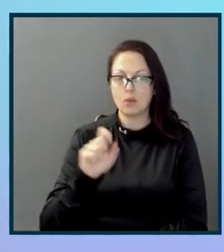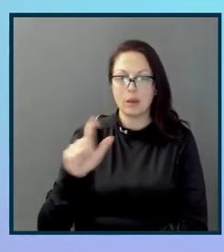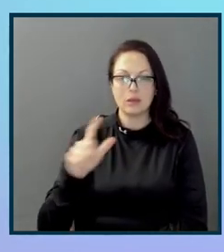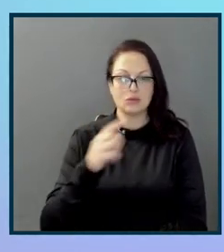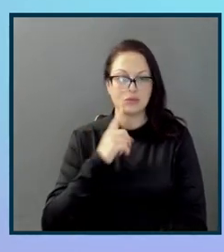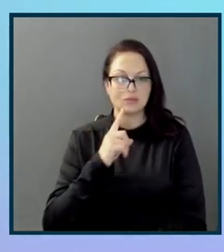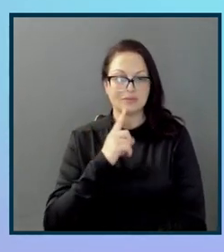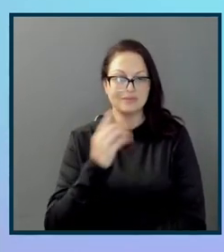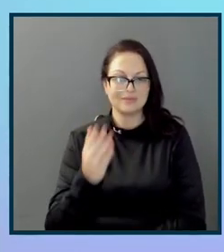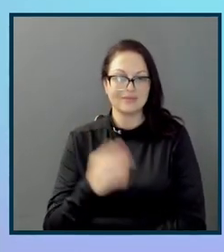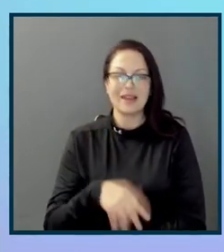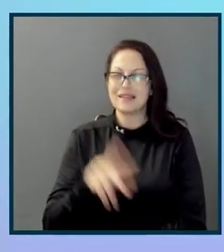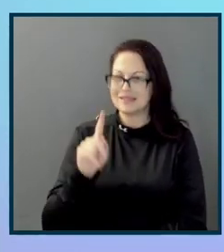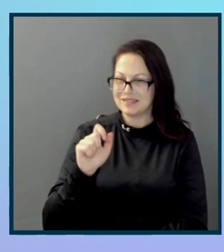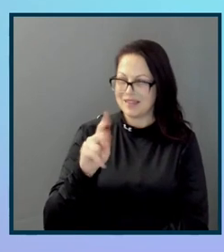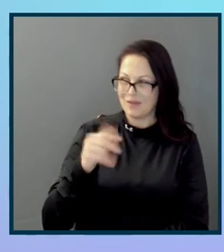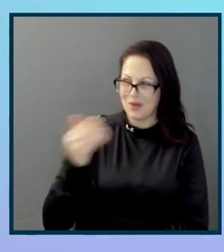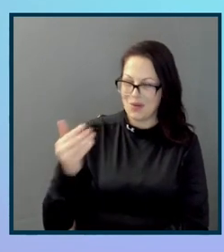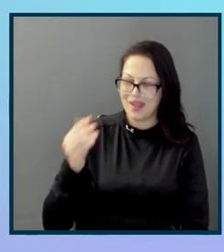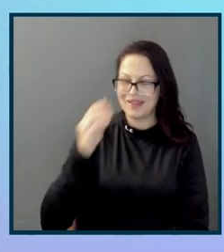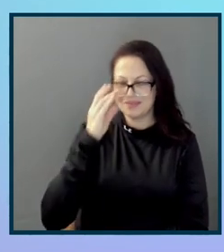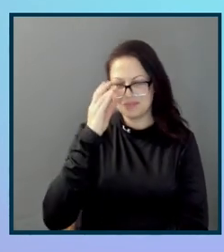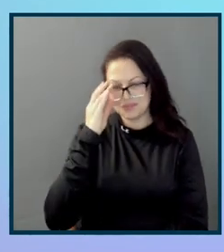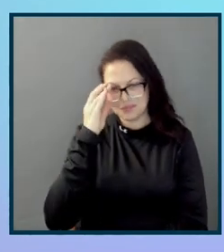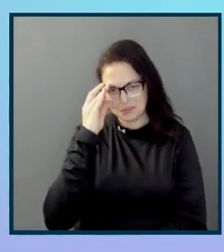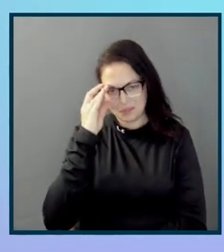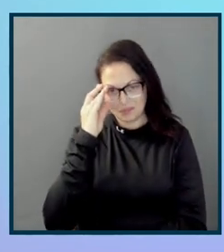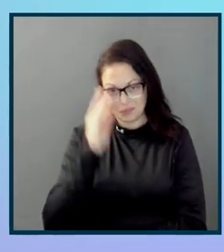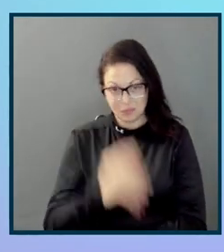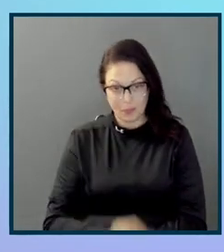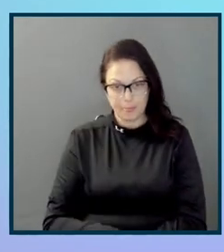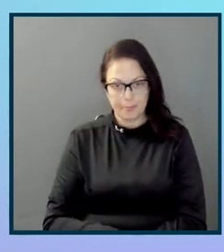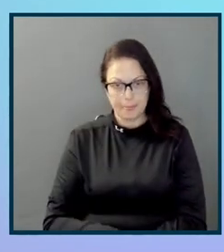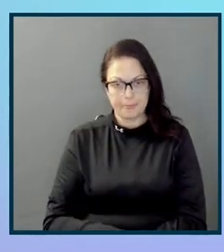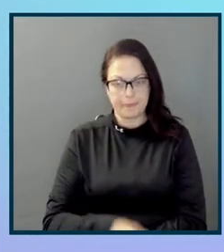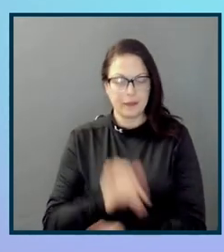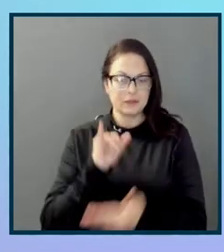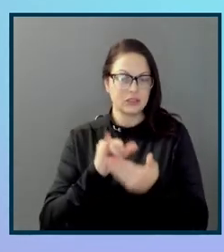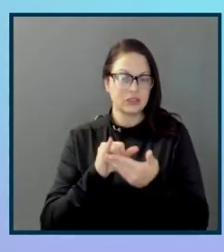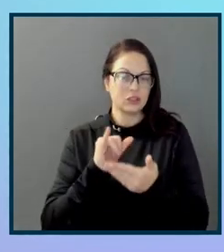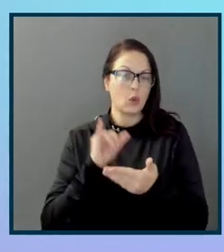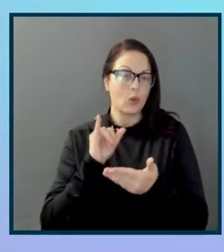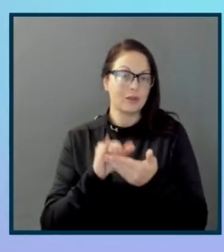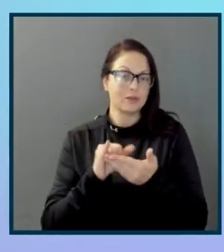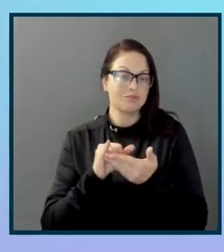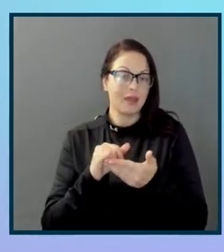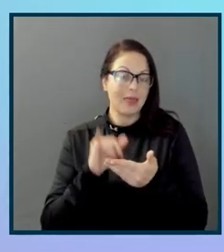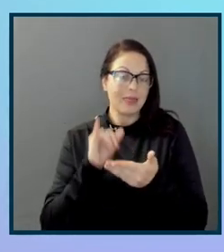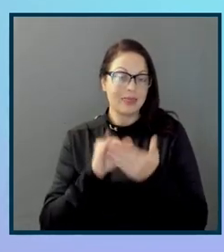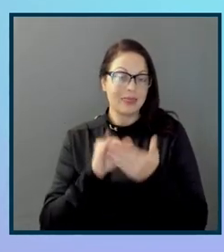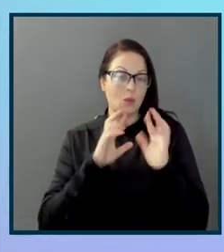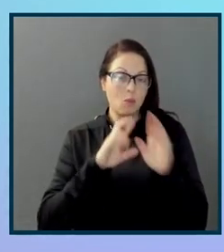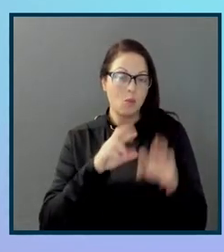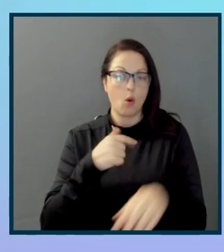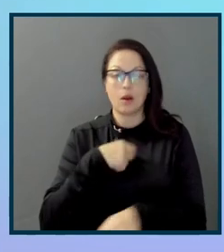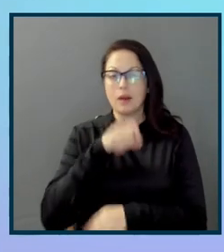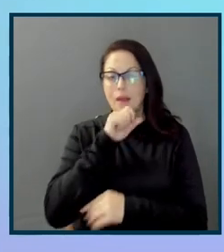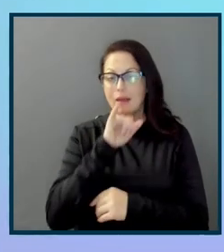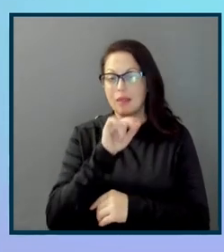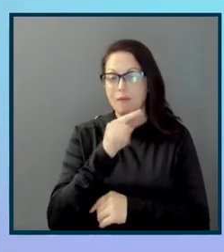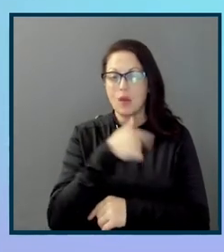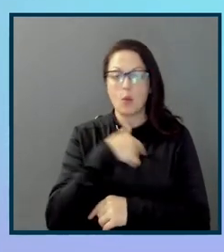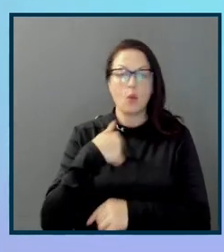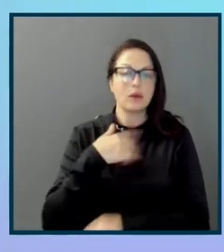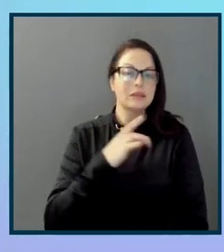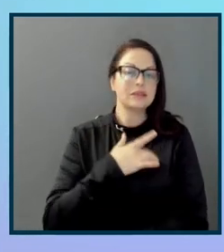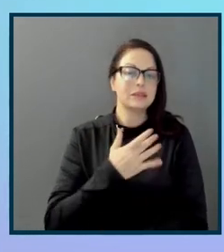that report and I became best friends. So, what we can, what we usually provide is